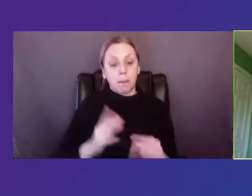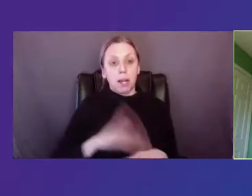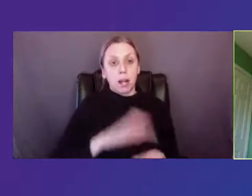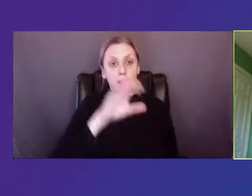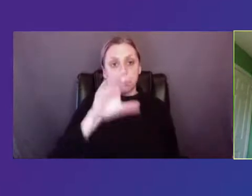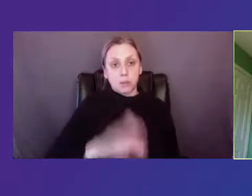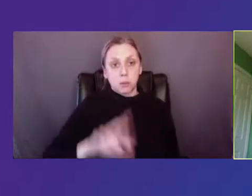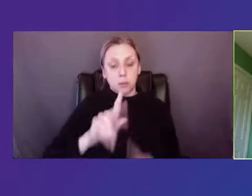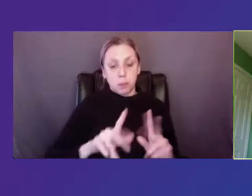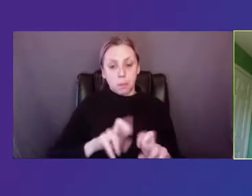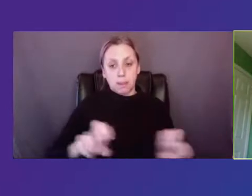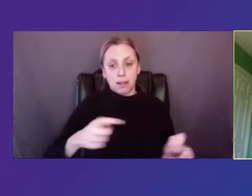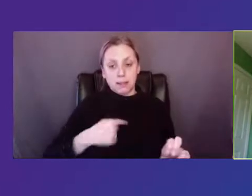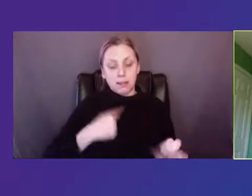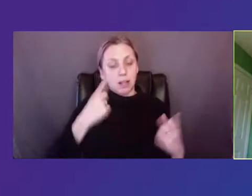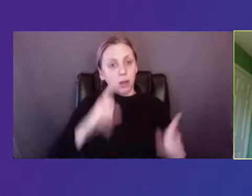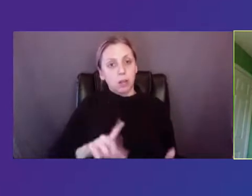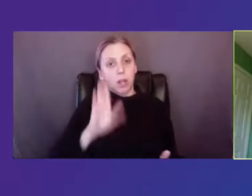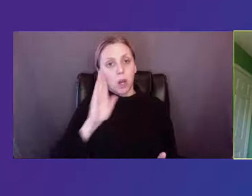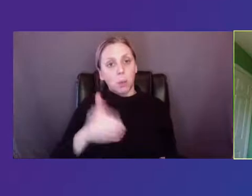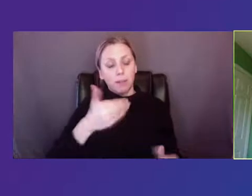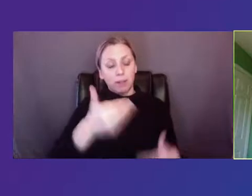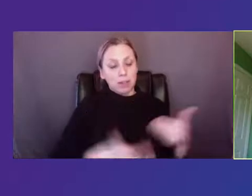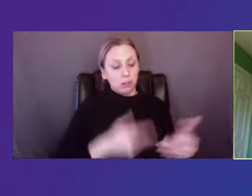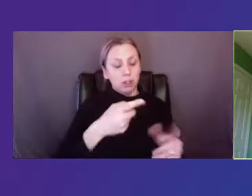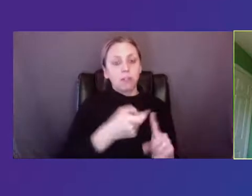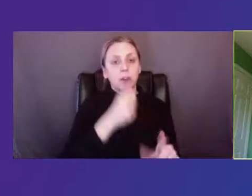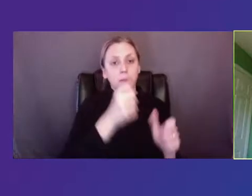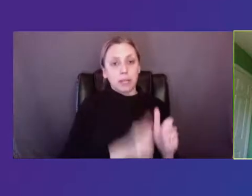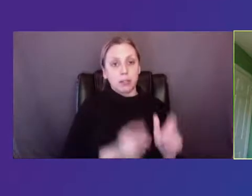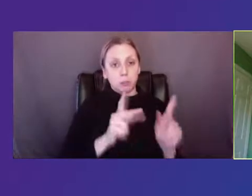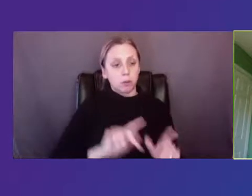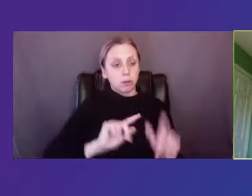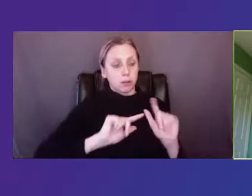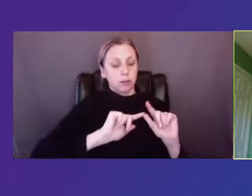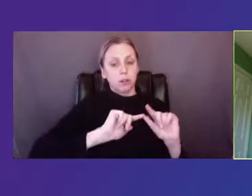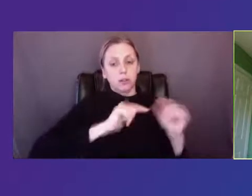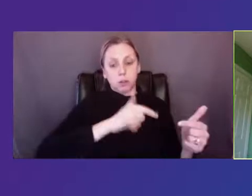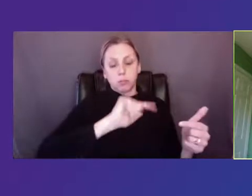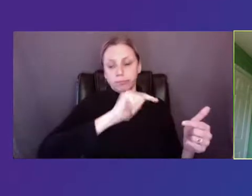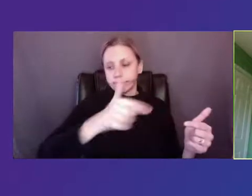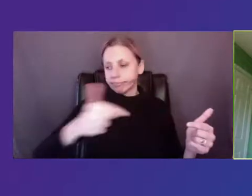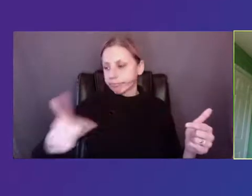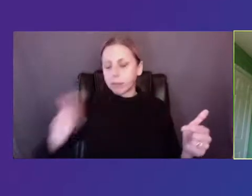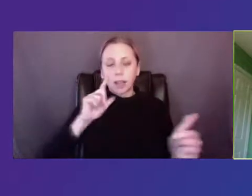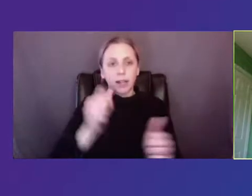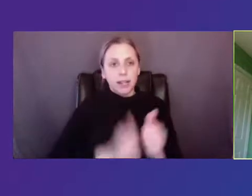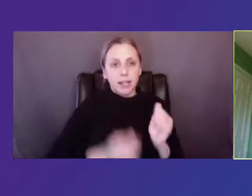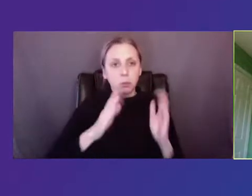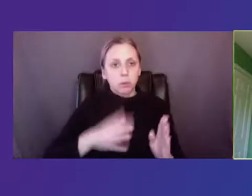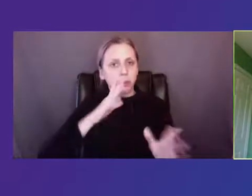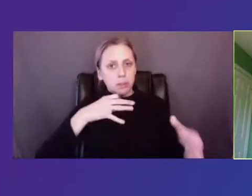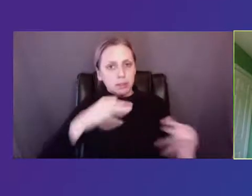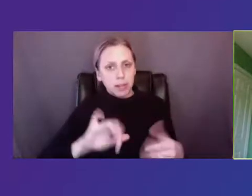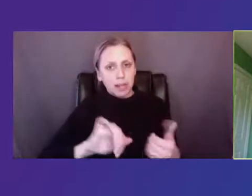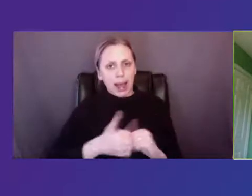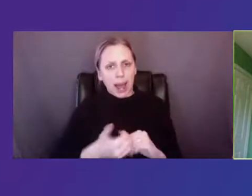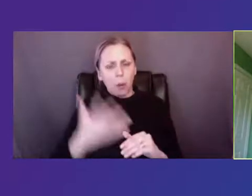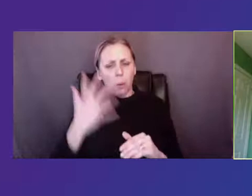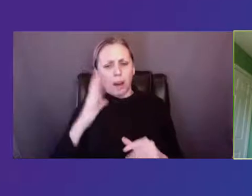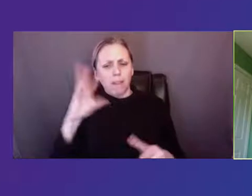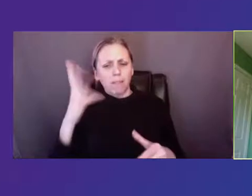remarks here would then be followed by introductions from each panelist, who will each speak to how they enter this particular conversation.